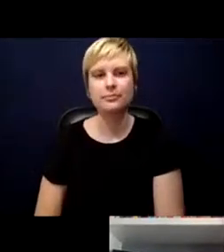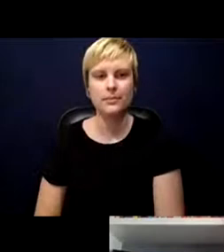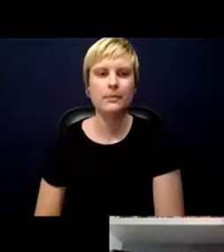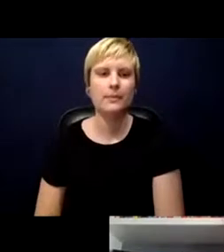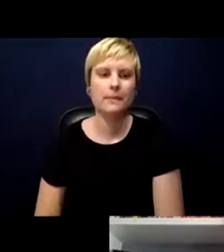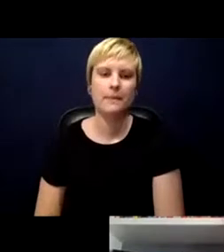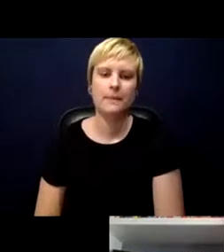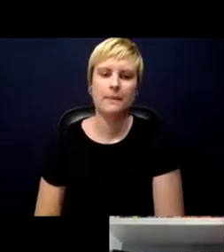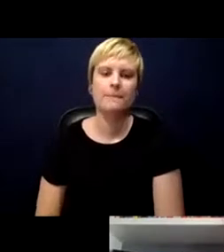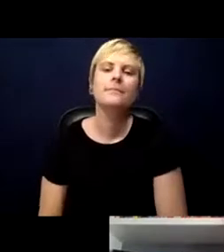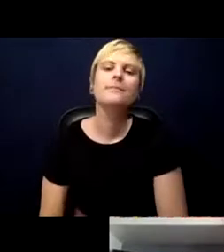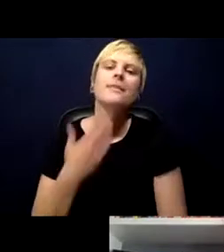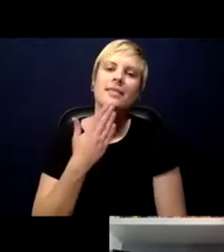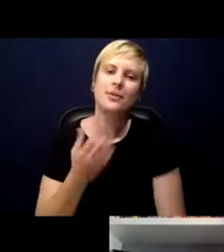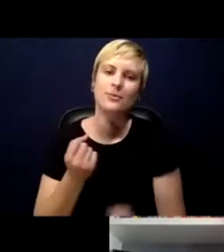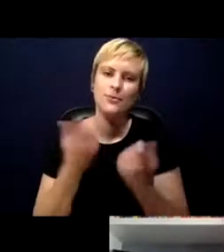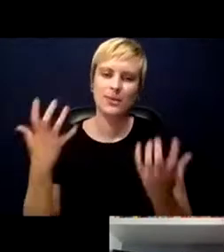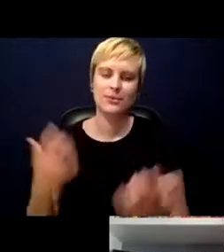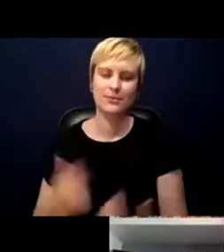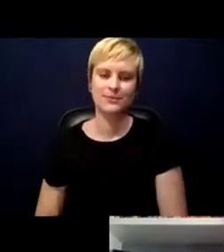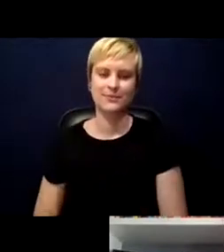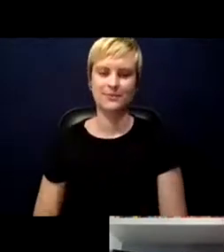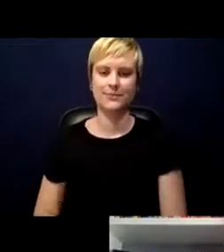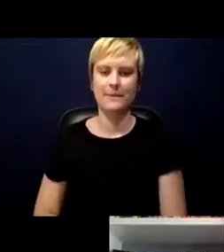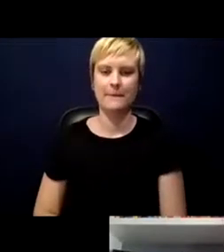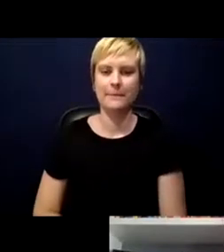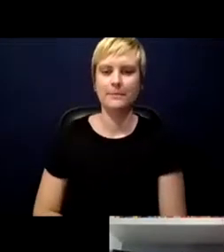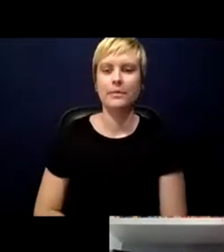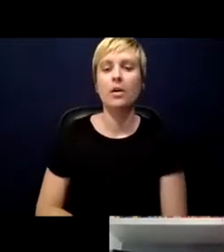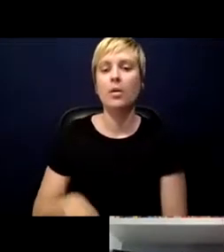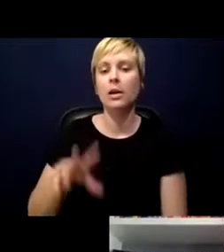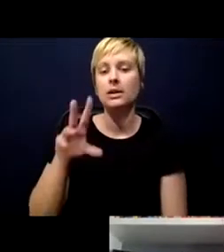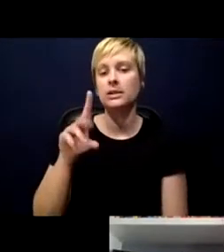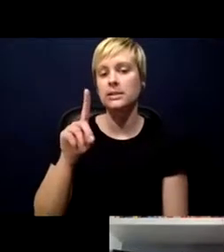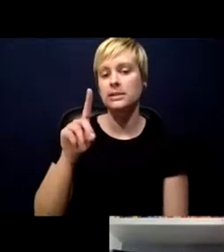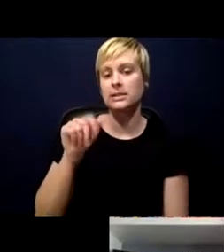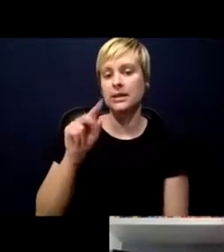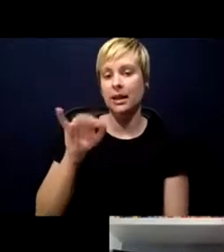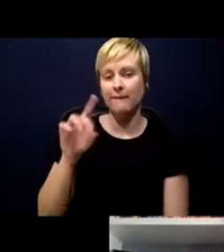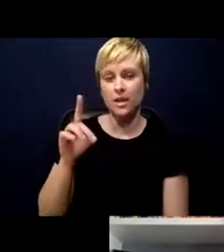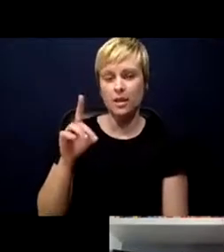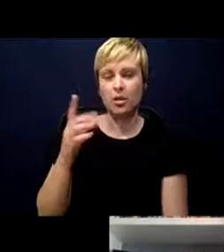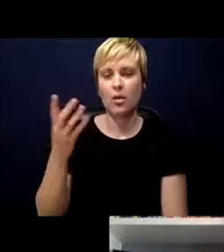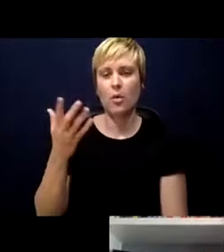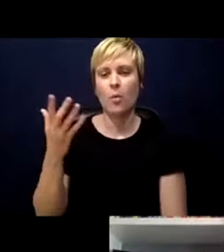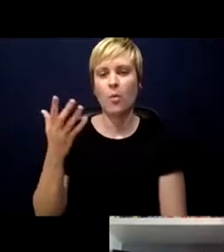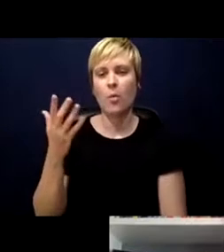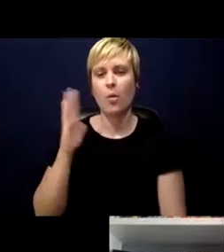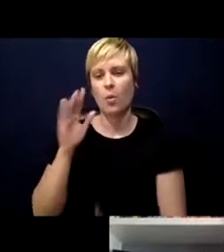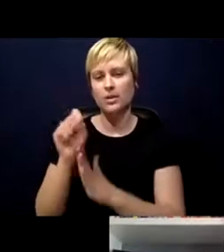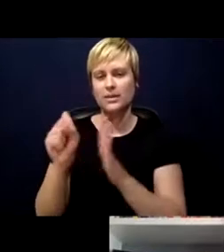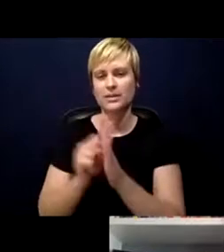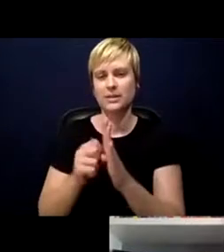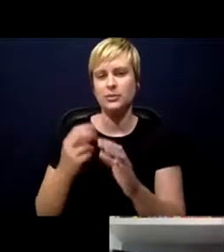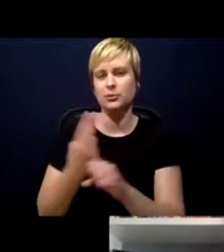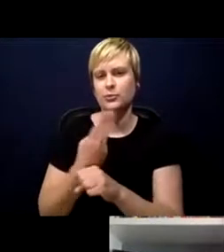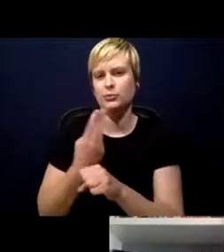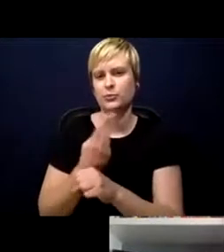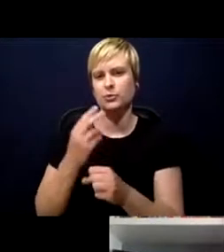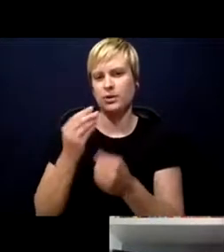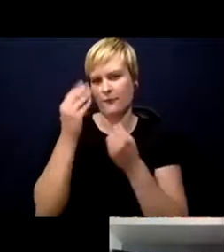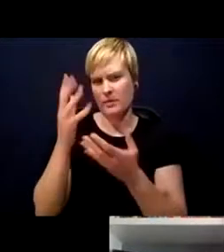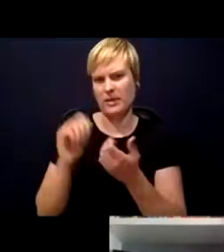Thank you so much. For David, what will the state do with their information? What will NRC do with the